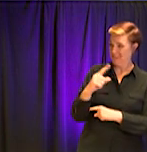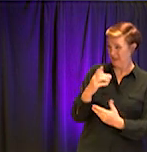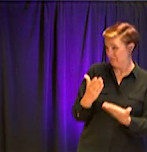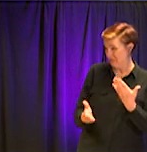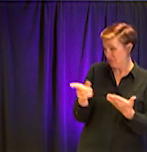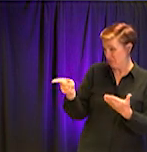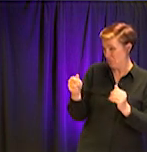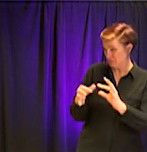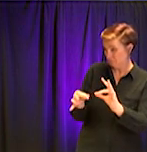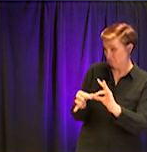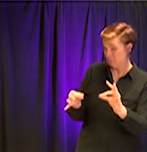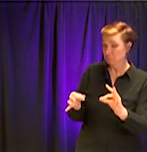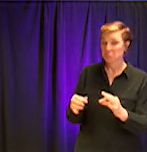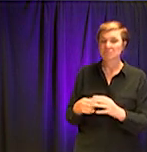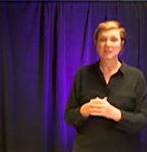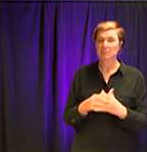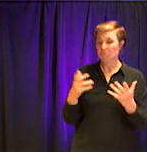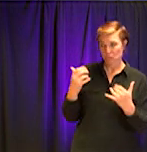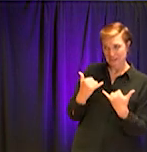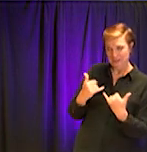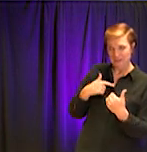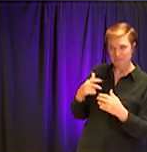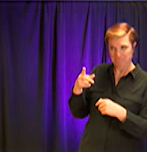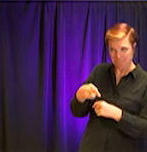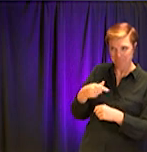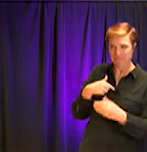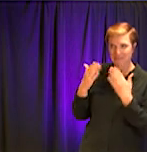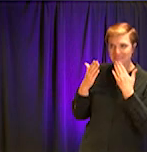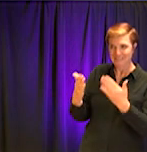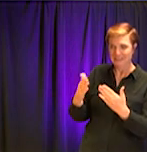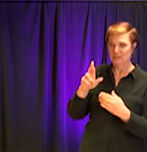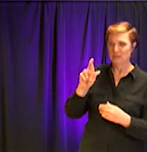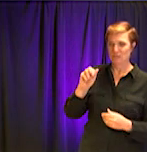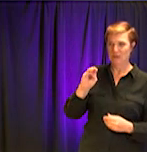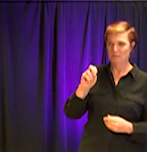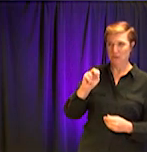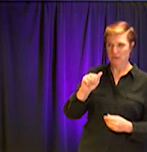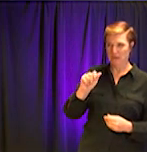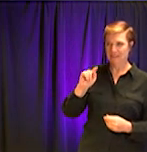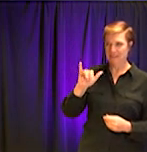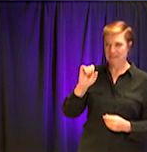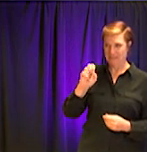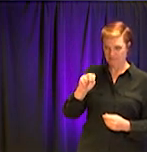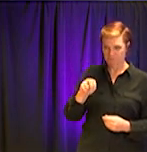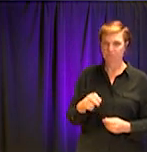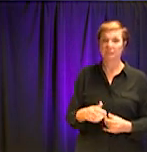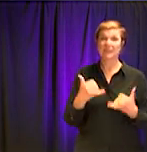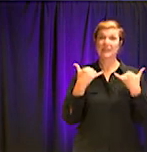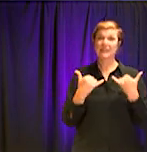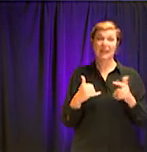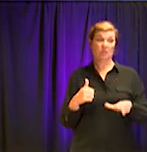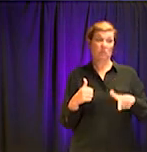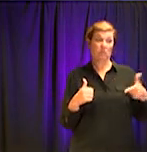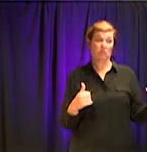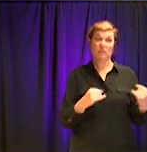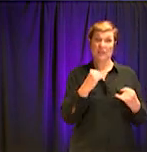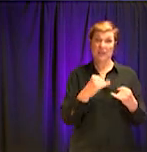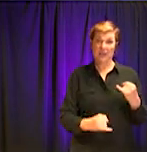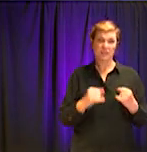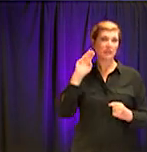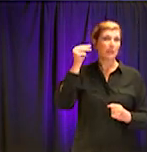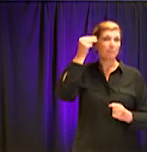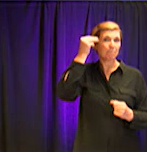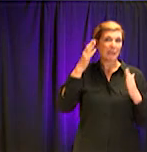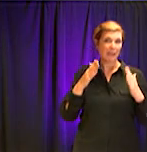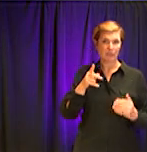Superintendent Ramona Tyson, thank you very much. We move on to our last panelist here, Mayor Patty Garrett. Patty Garrett was